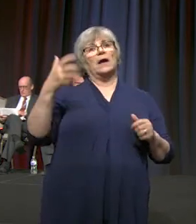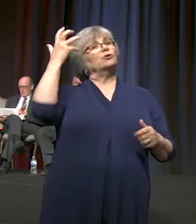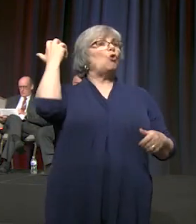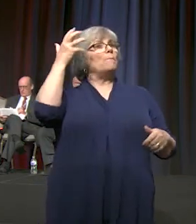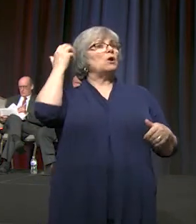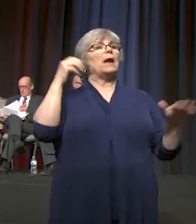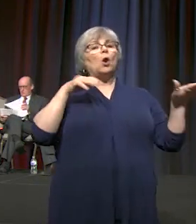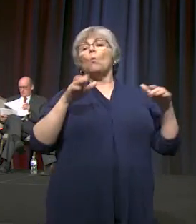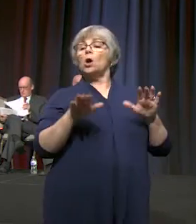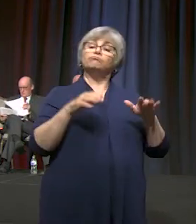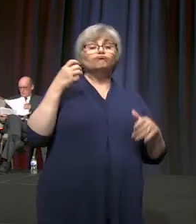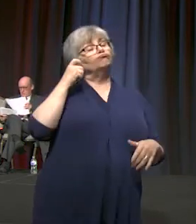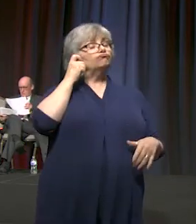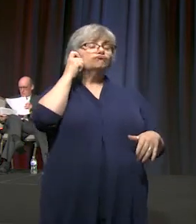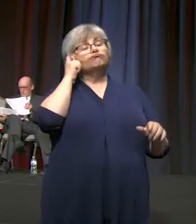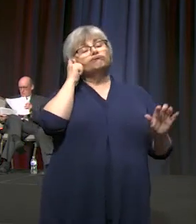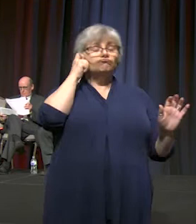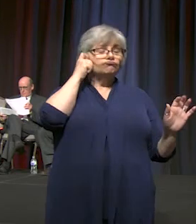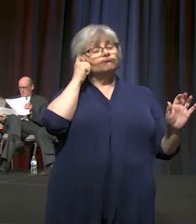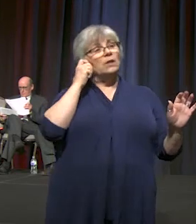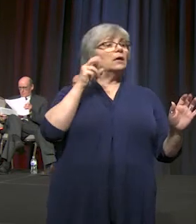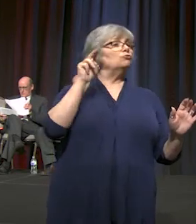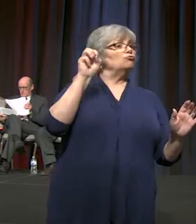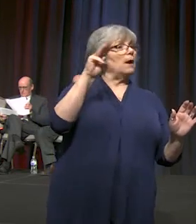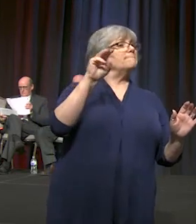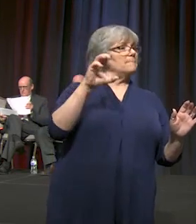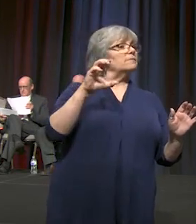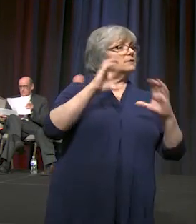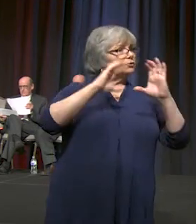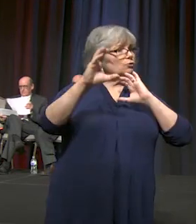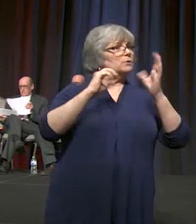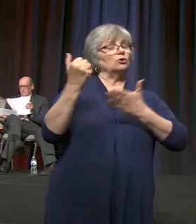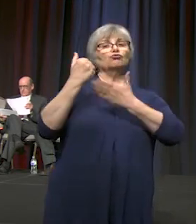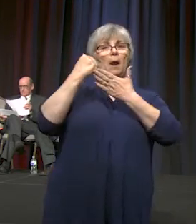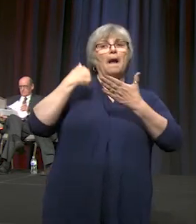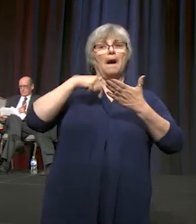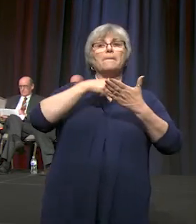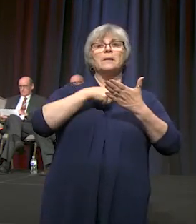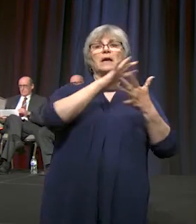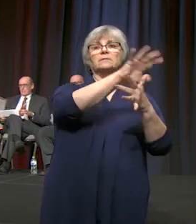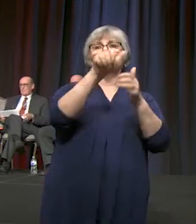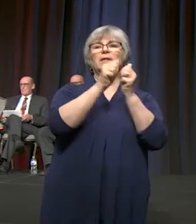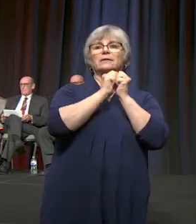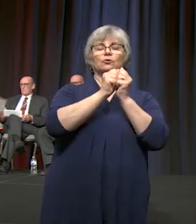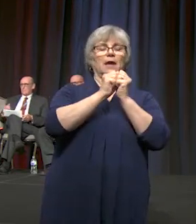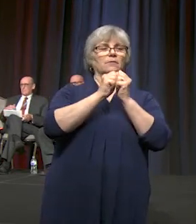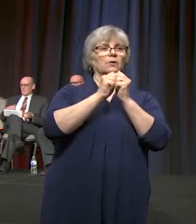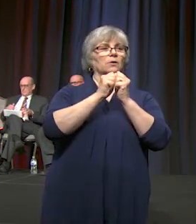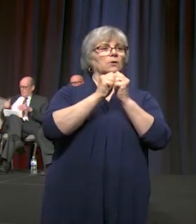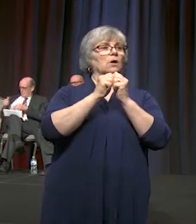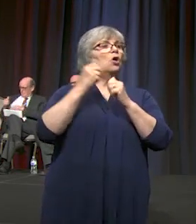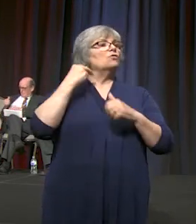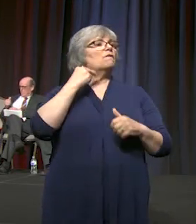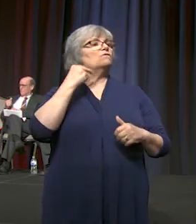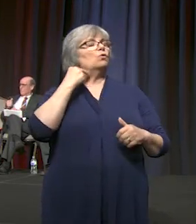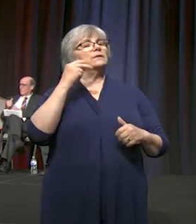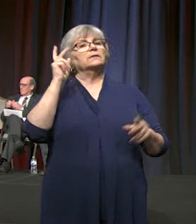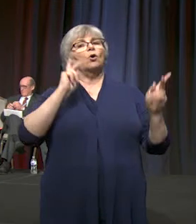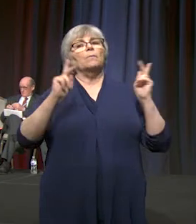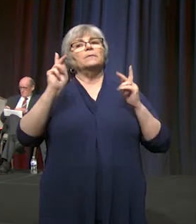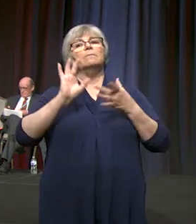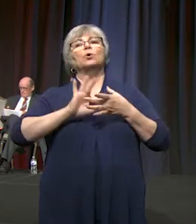and the United Methodist Communications are helping us pull that together. The voices will be people who have been